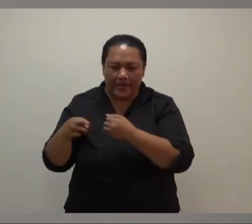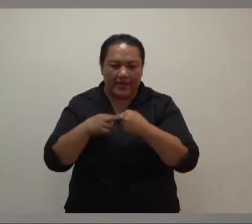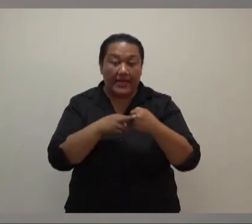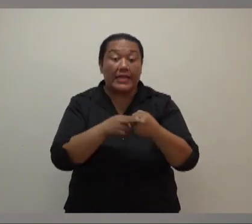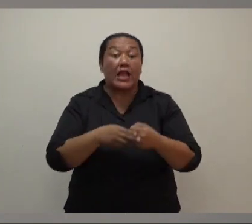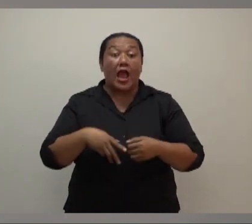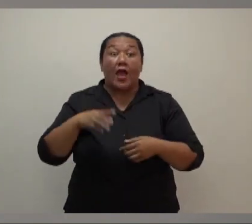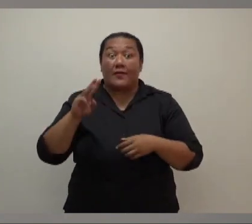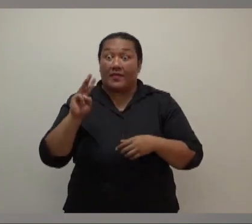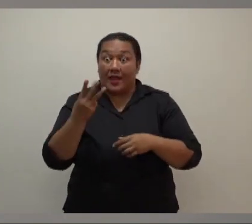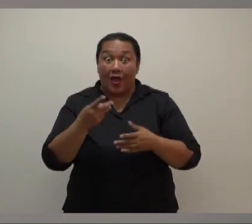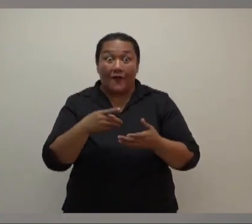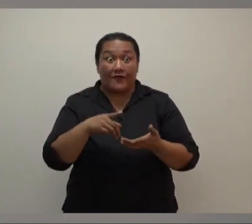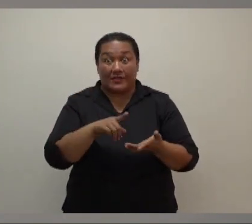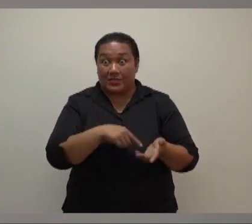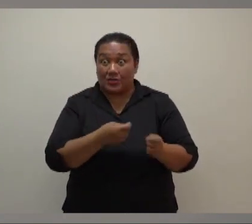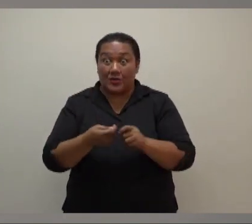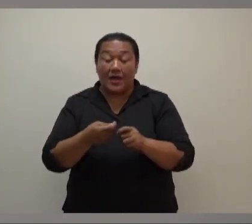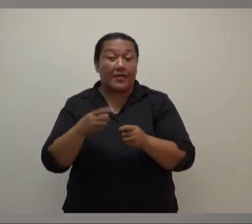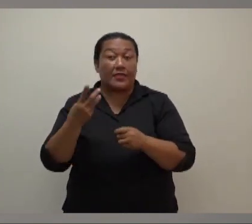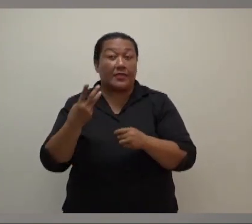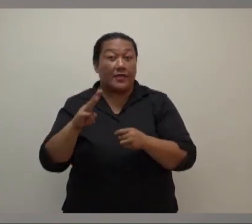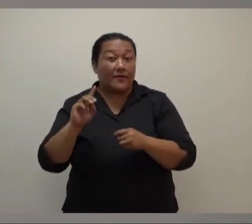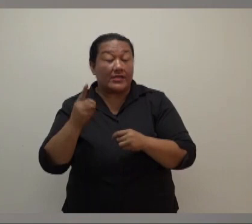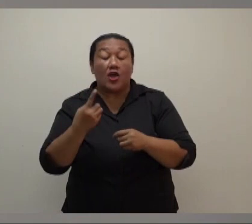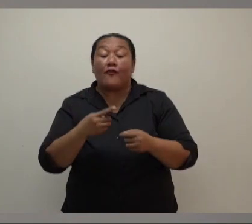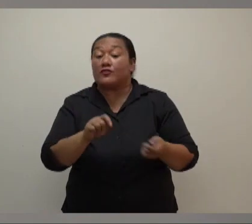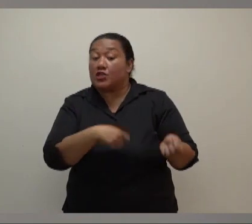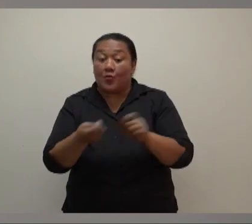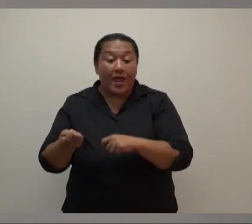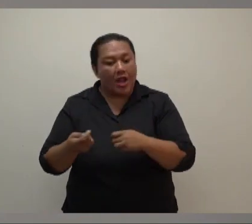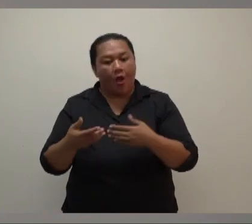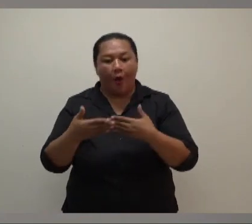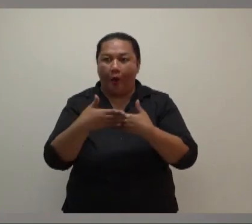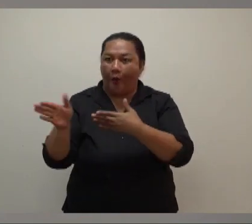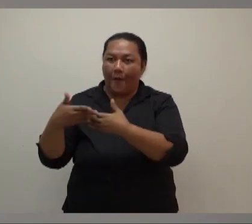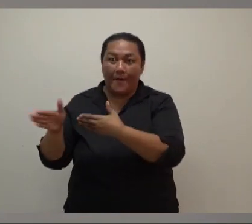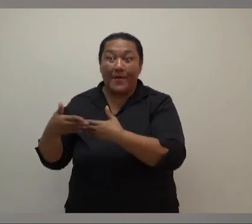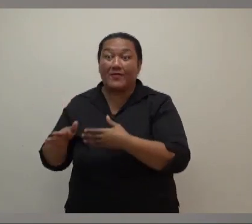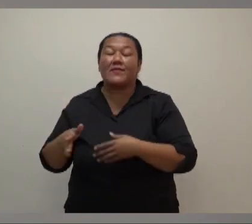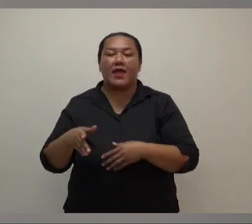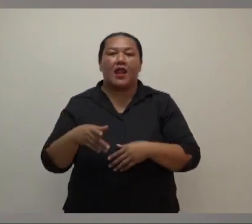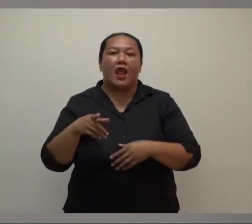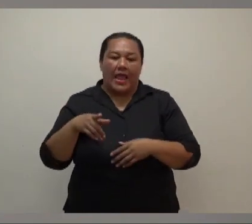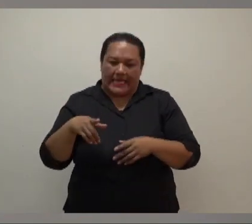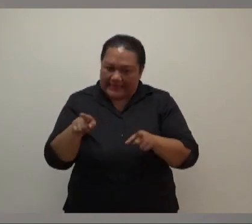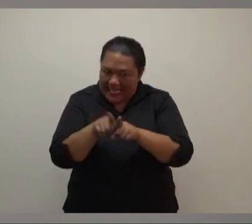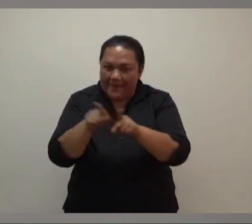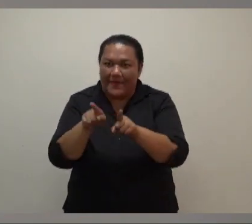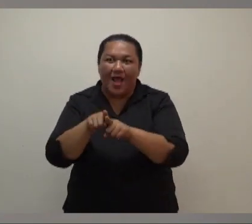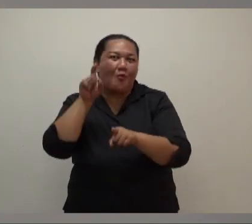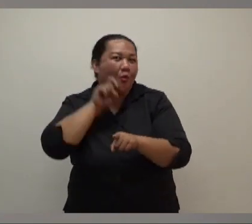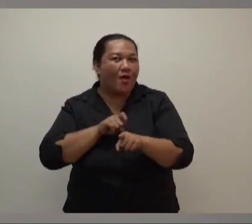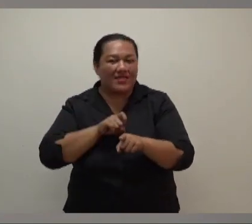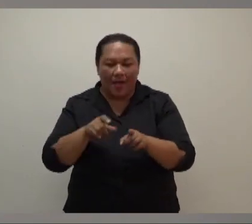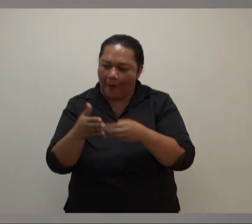roads have been reopened to tourists. Of course, there are certain low-level crossings that still have water inundation. It